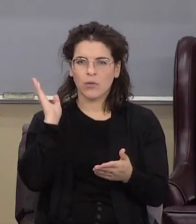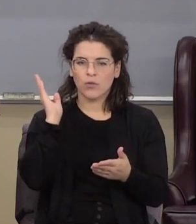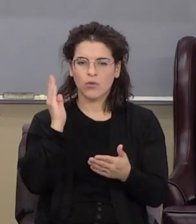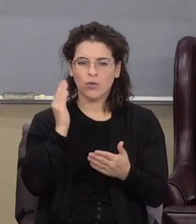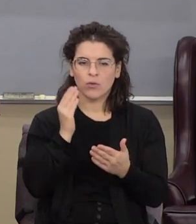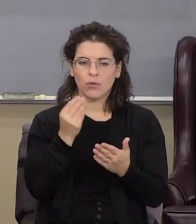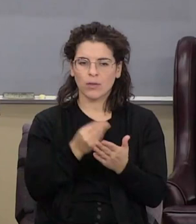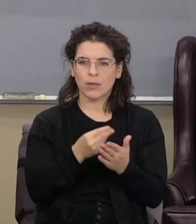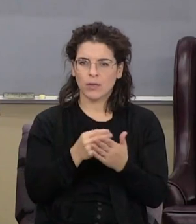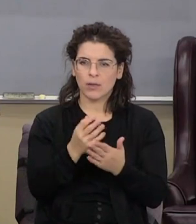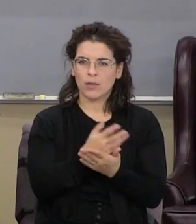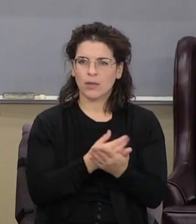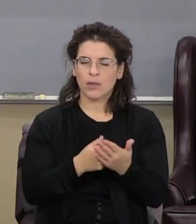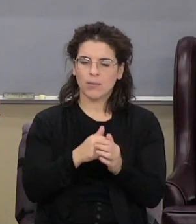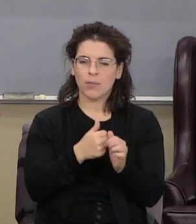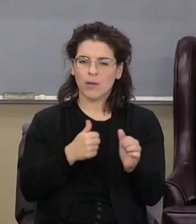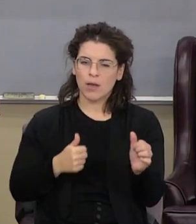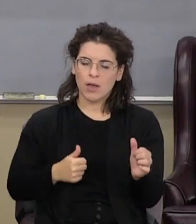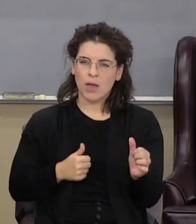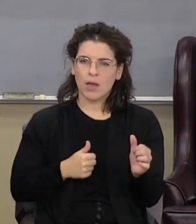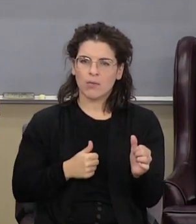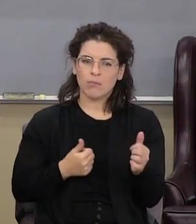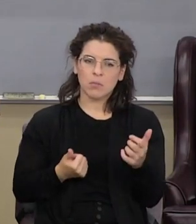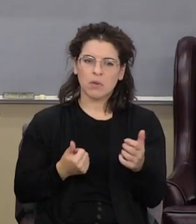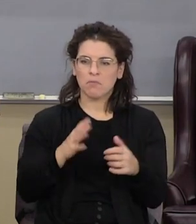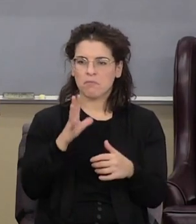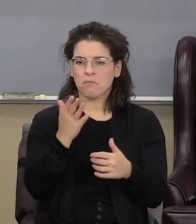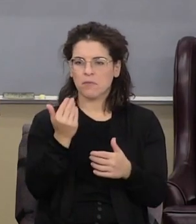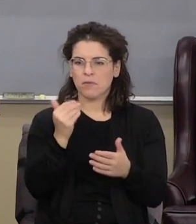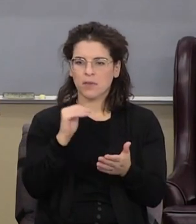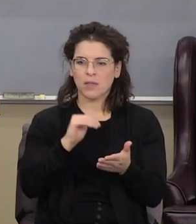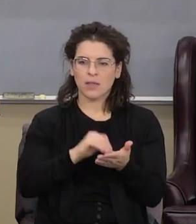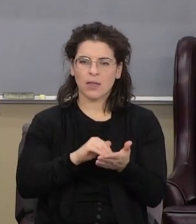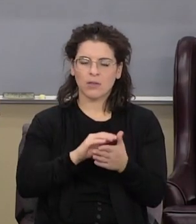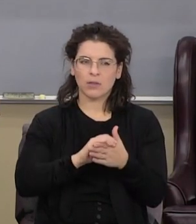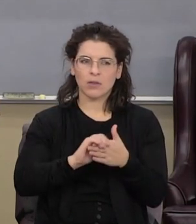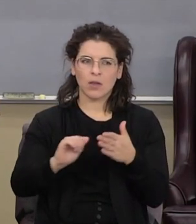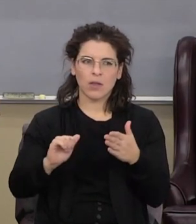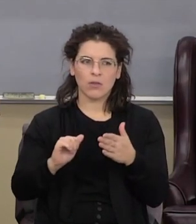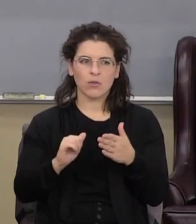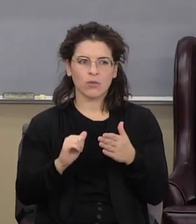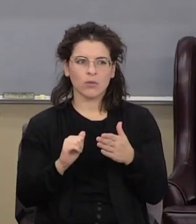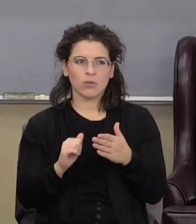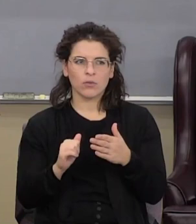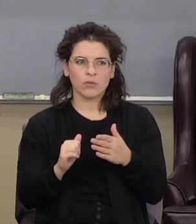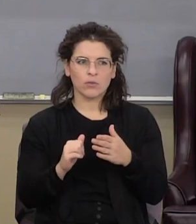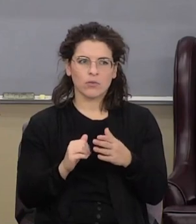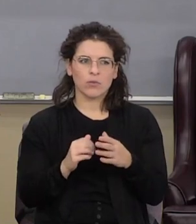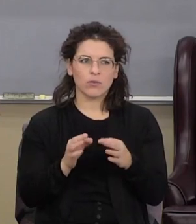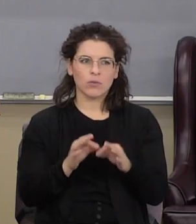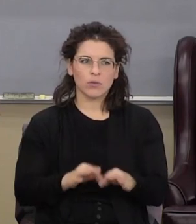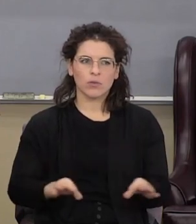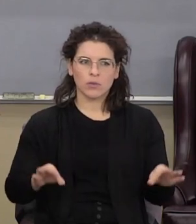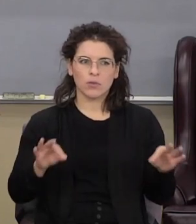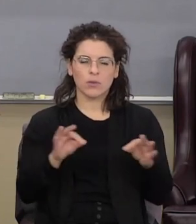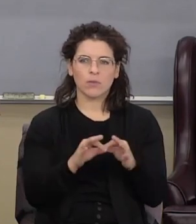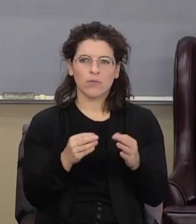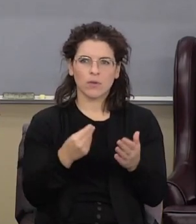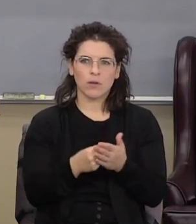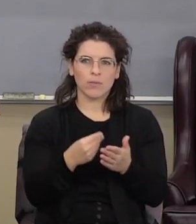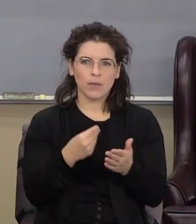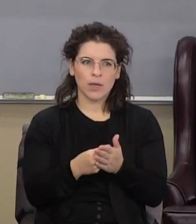this year is behind, they're behind about $15,000. So there's some significant amounts of